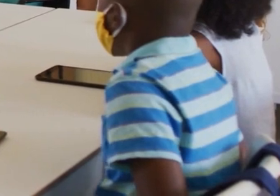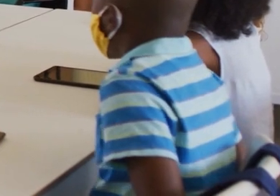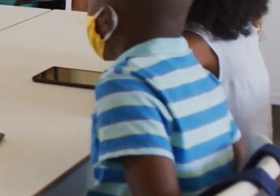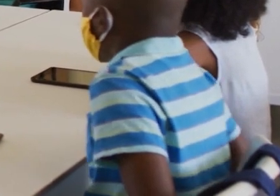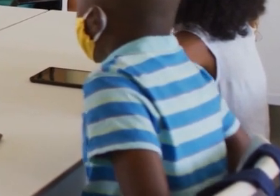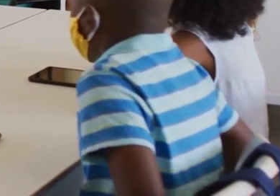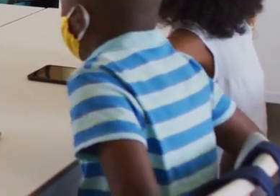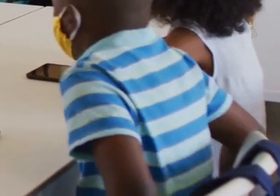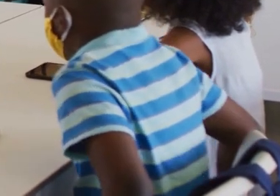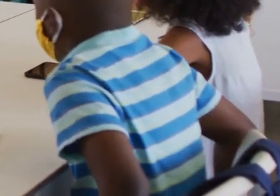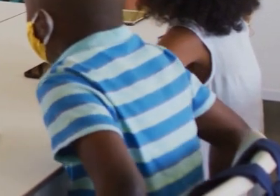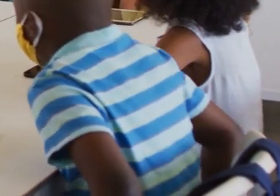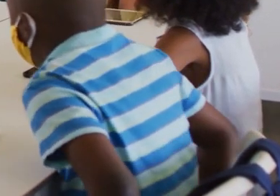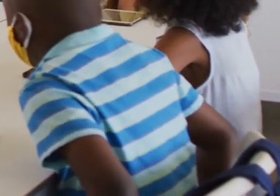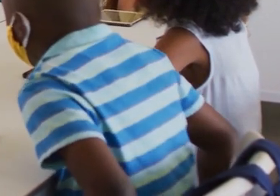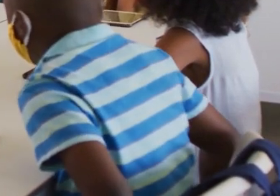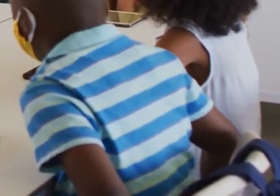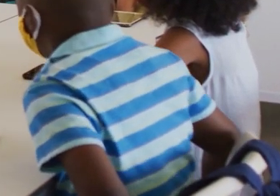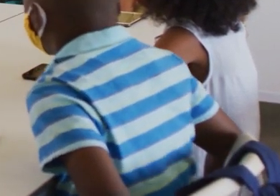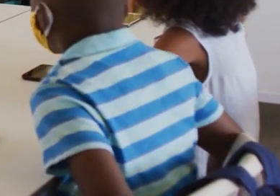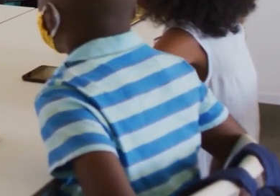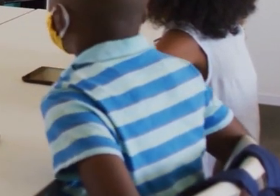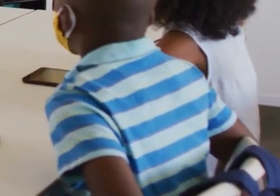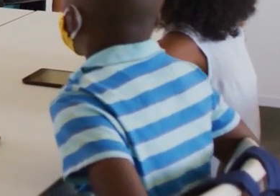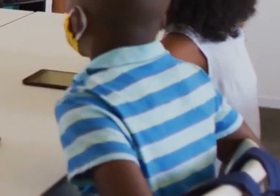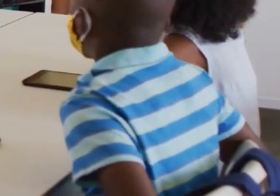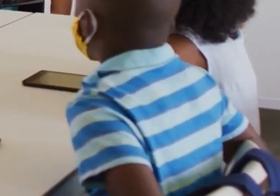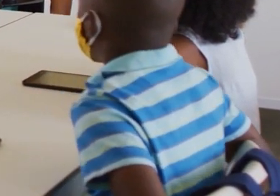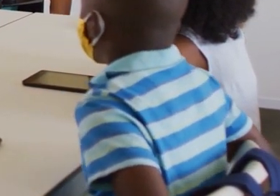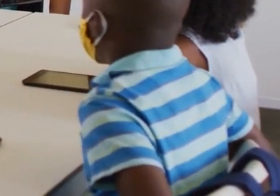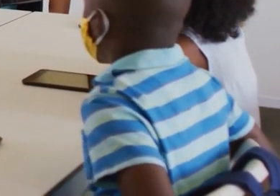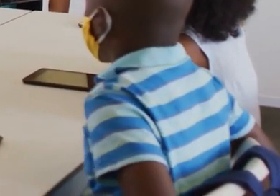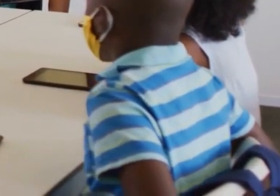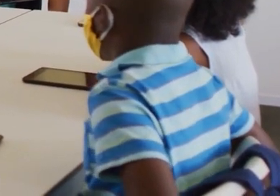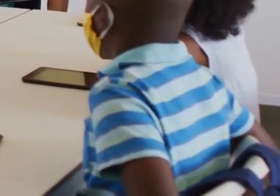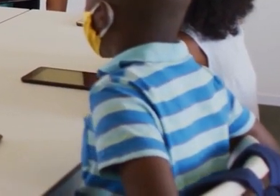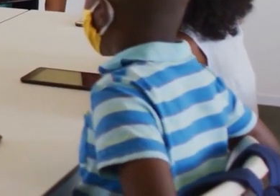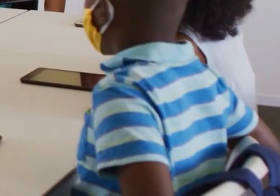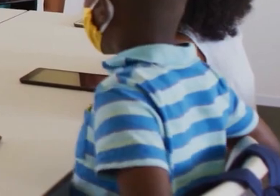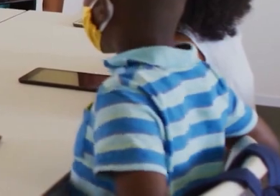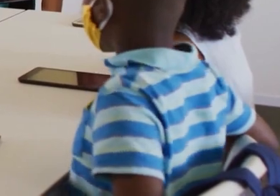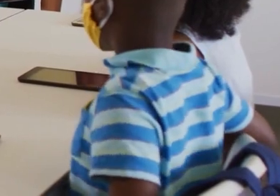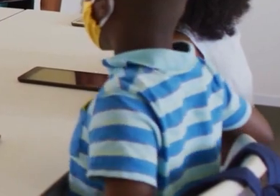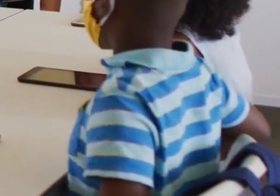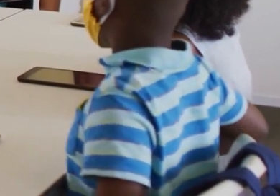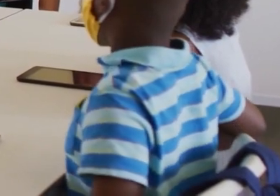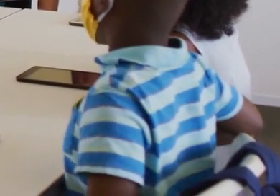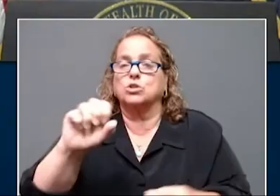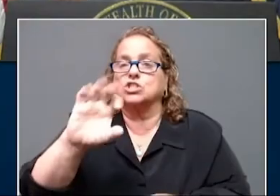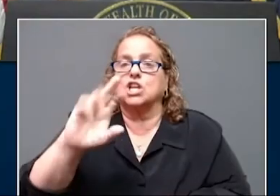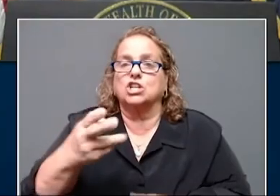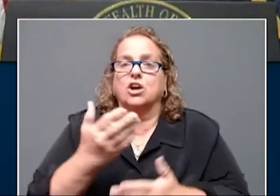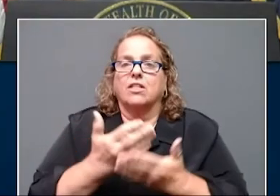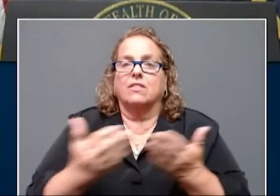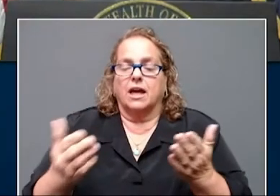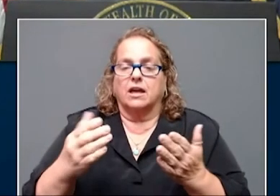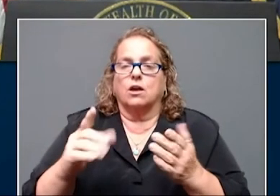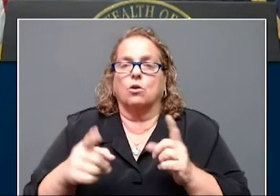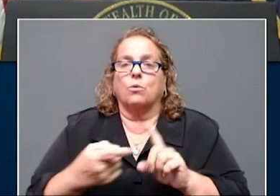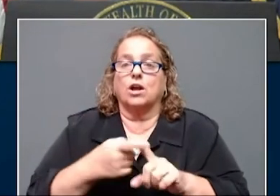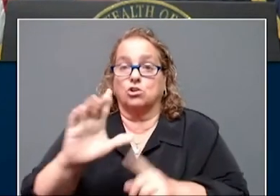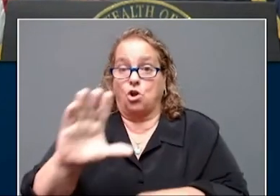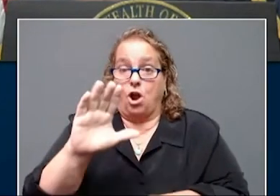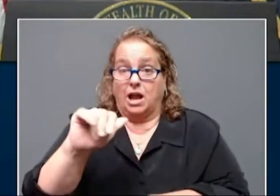This is from my colleague, Tammy Riley, the public health director in Pike County. Just to go to the extreme other side, the eastern side of the state,